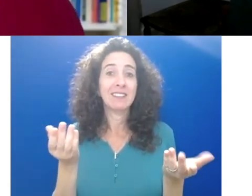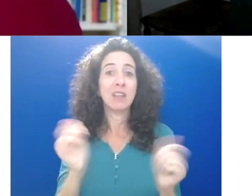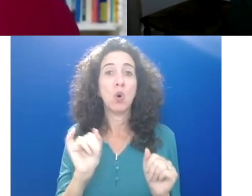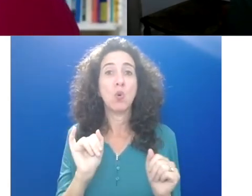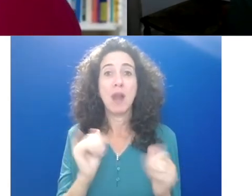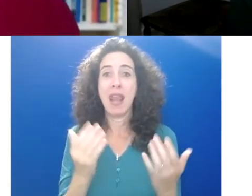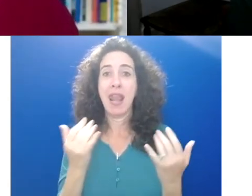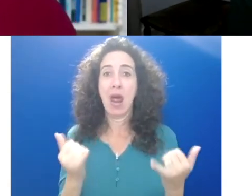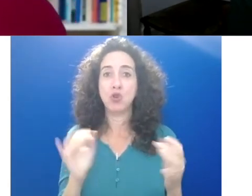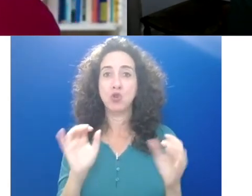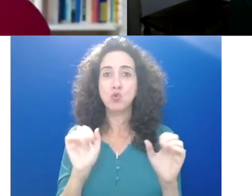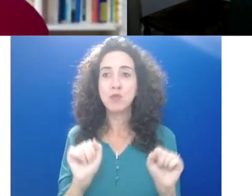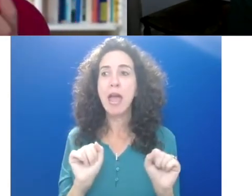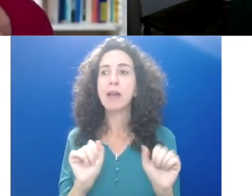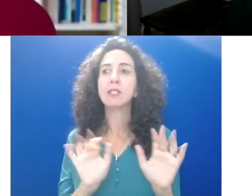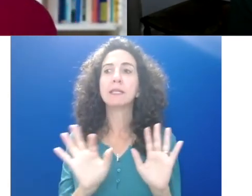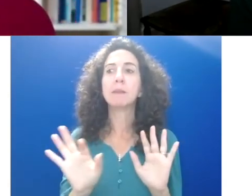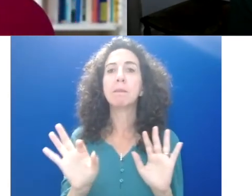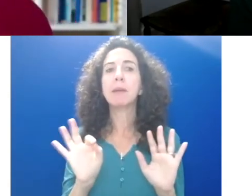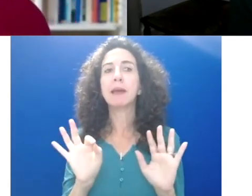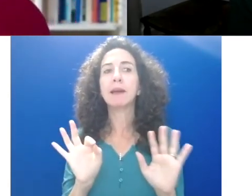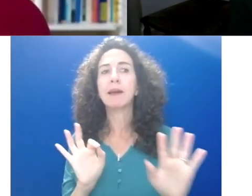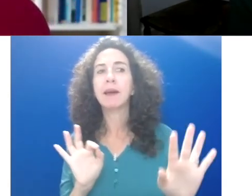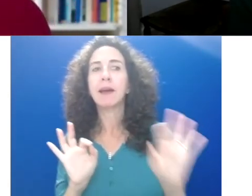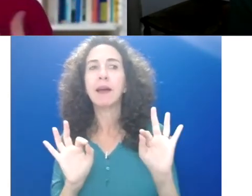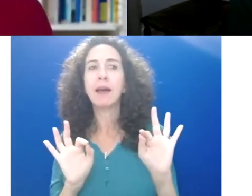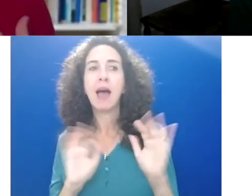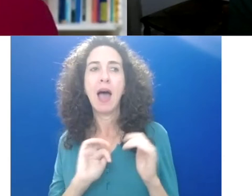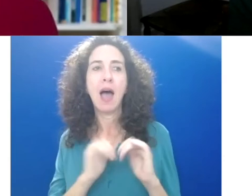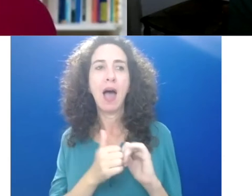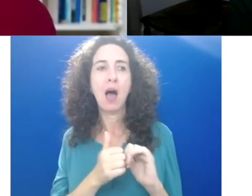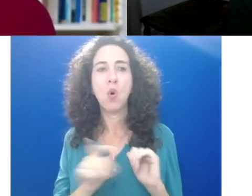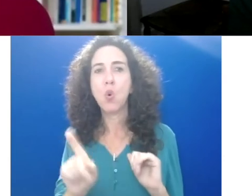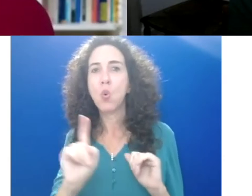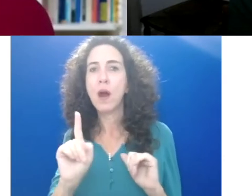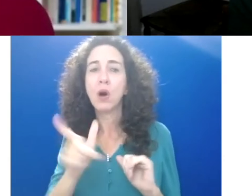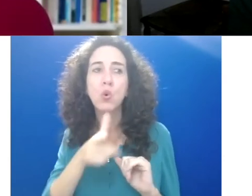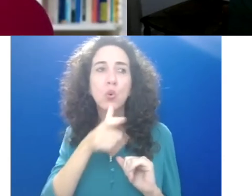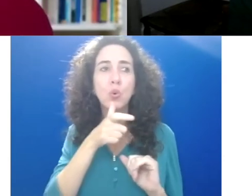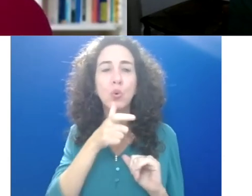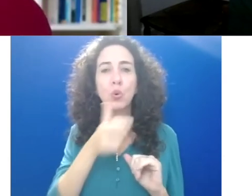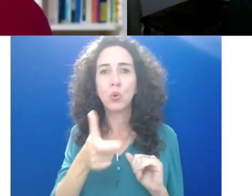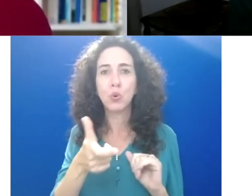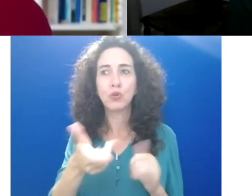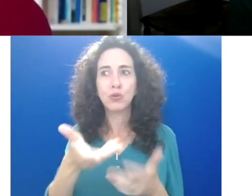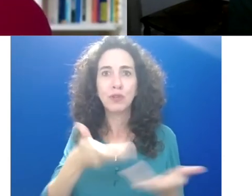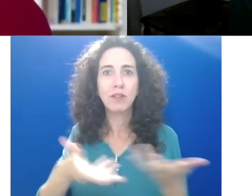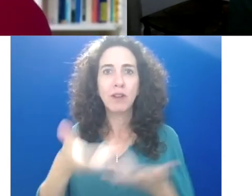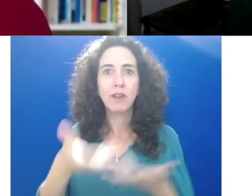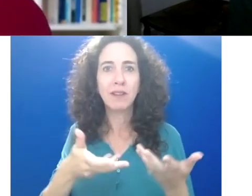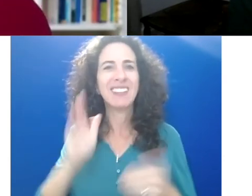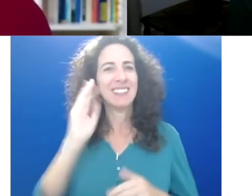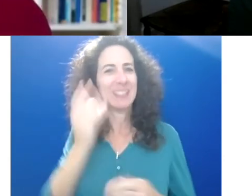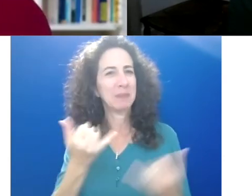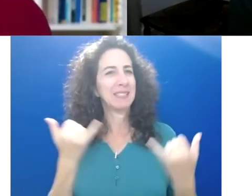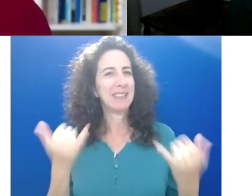and even understanding that this winter, those may be selective indeed, that I do think we appreciate them more than we ever did before.